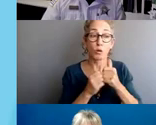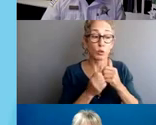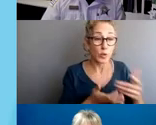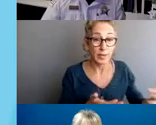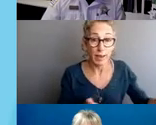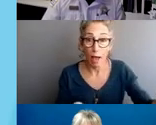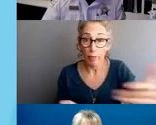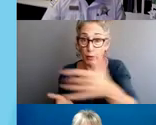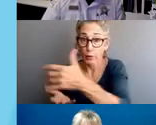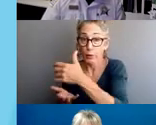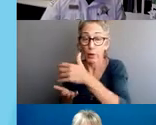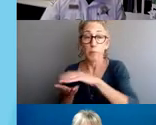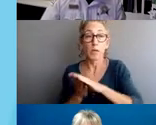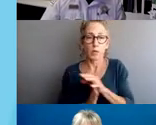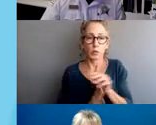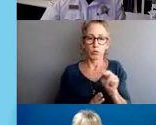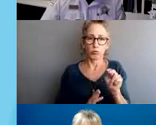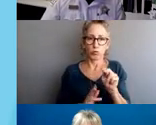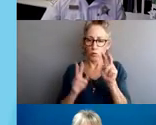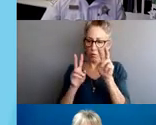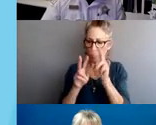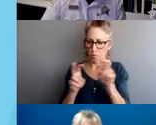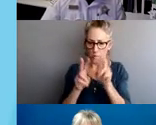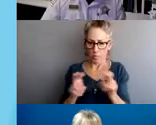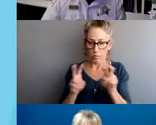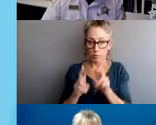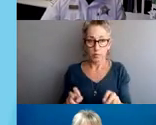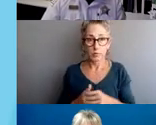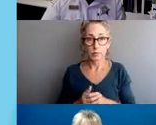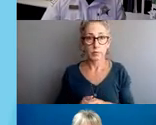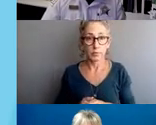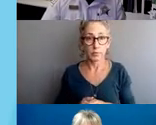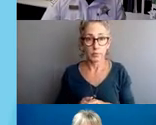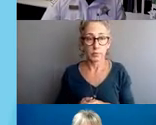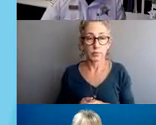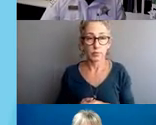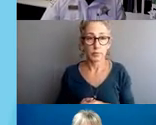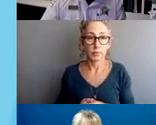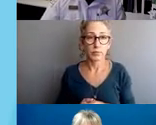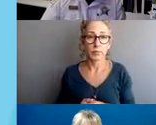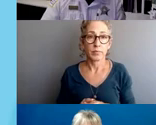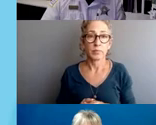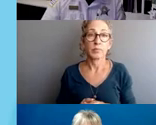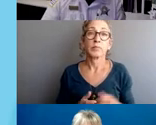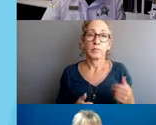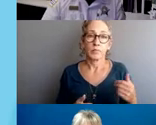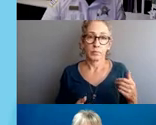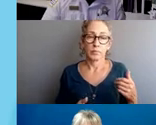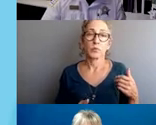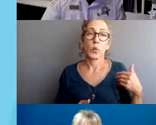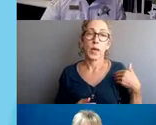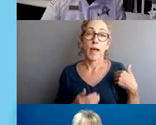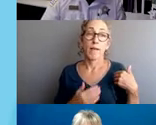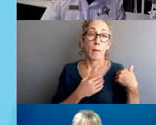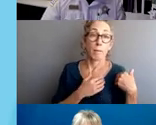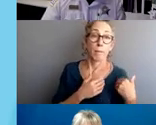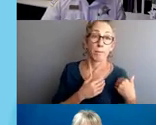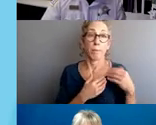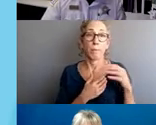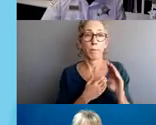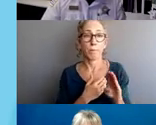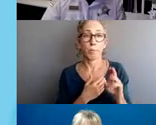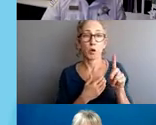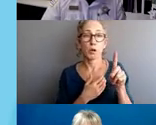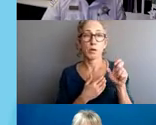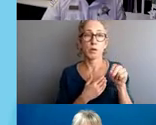analyzing evidence, the proper application of the relevant standards and burdens of proof, and